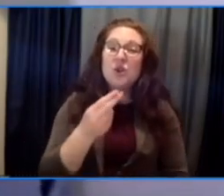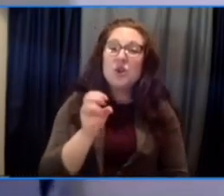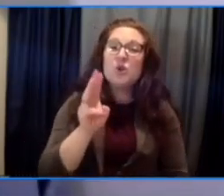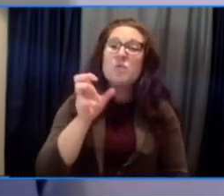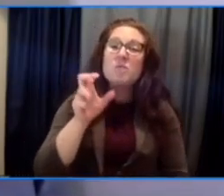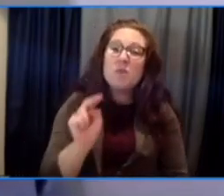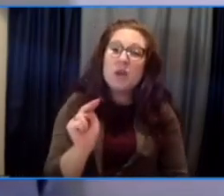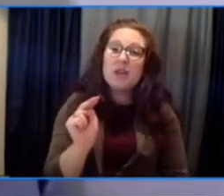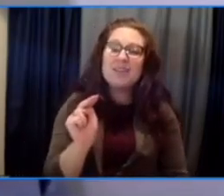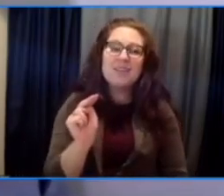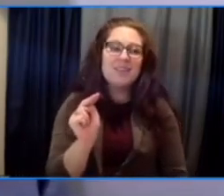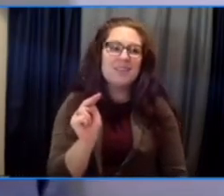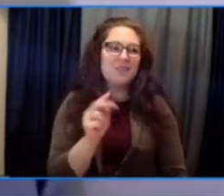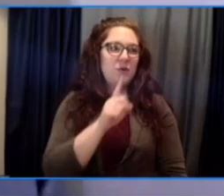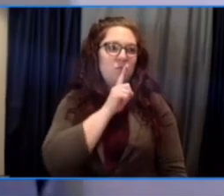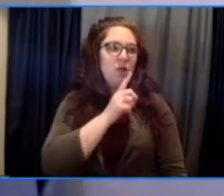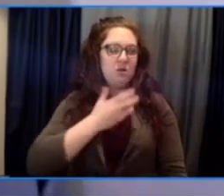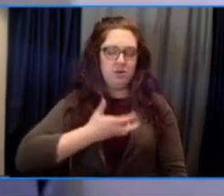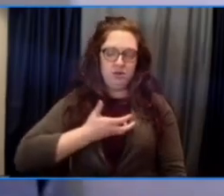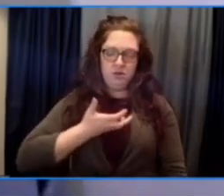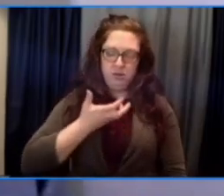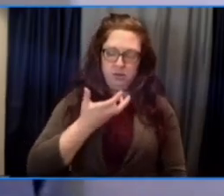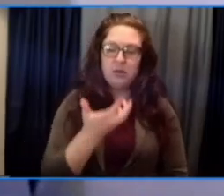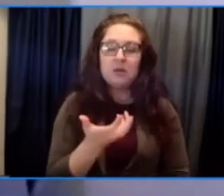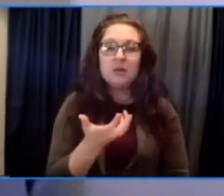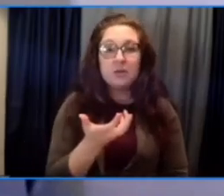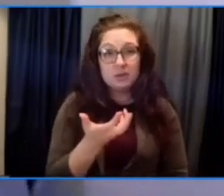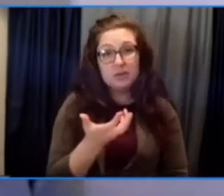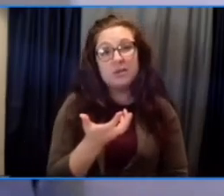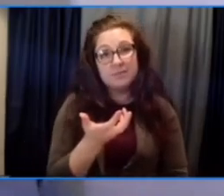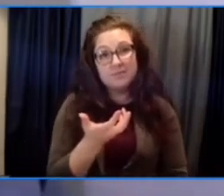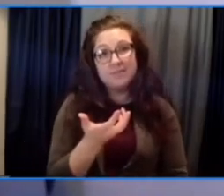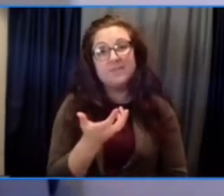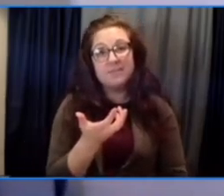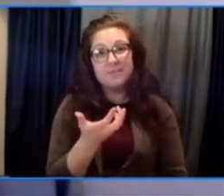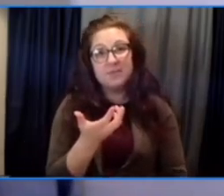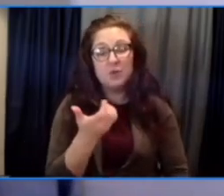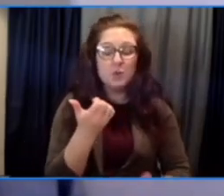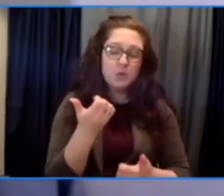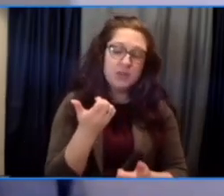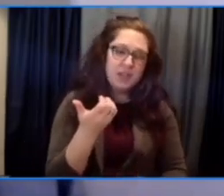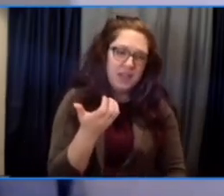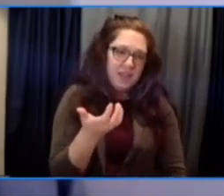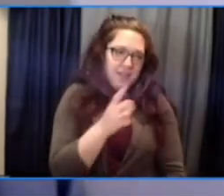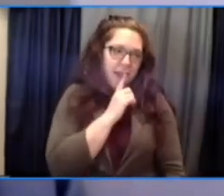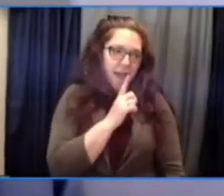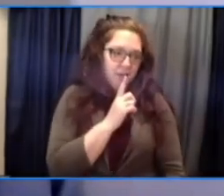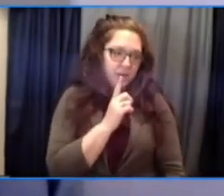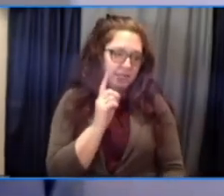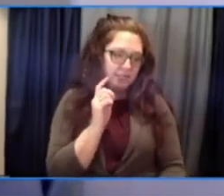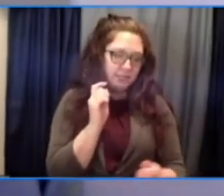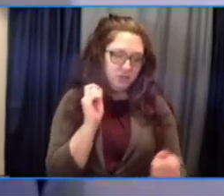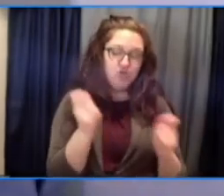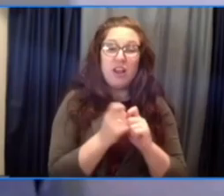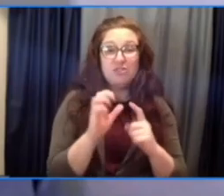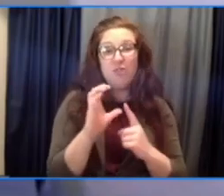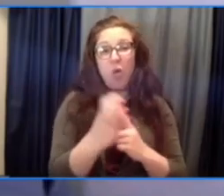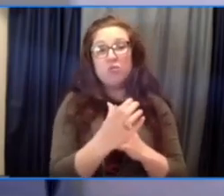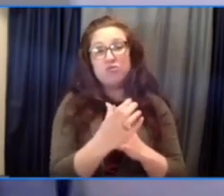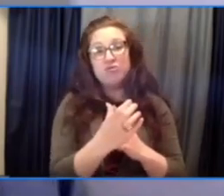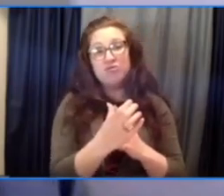to bring our full selves into, into each space is a culture shift. And one that